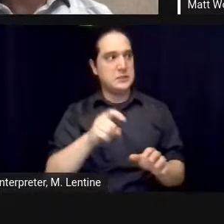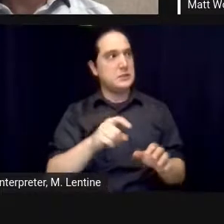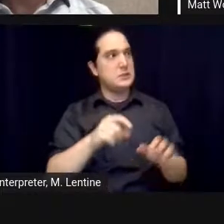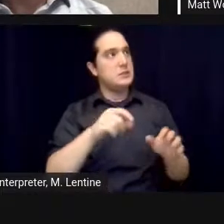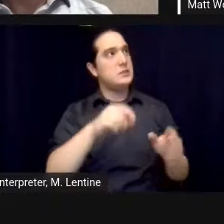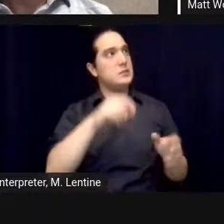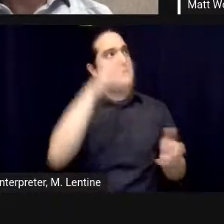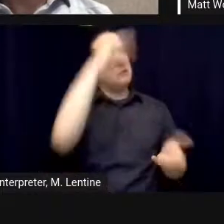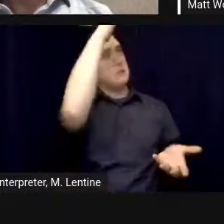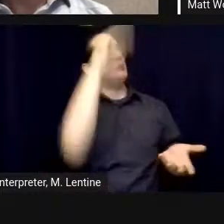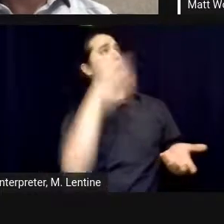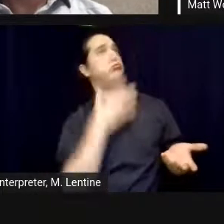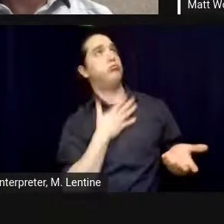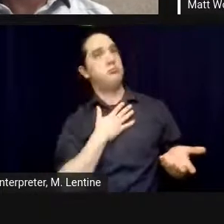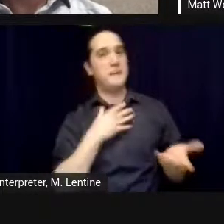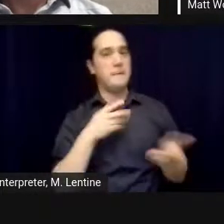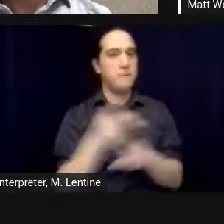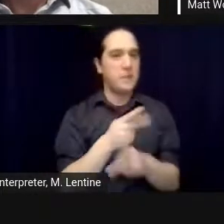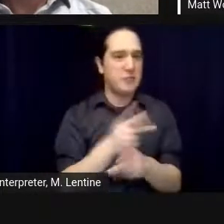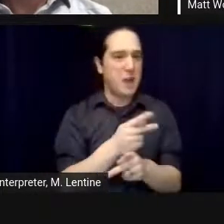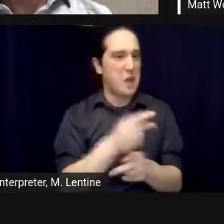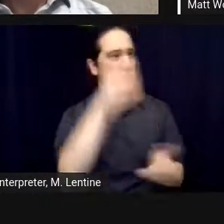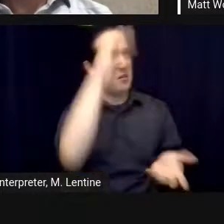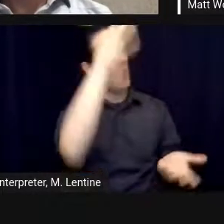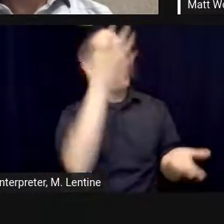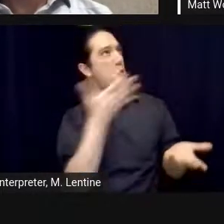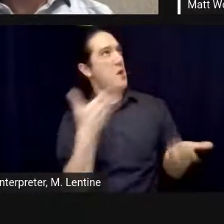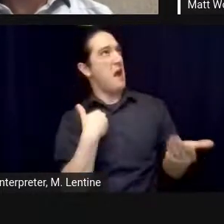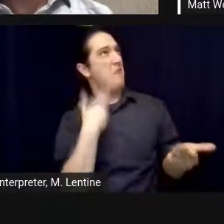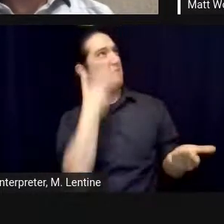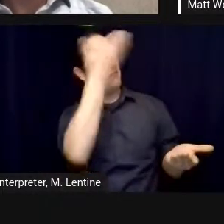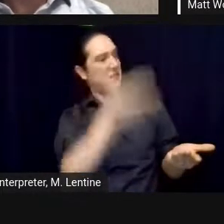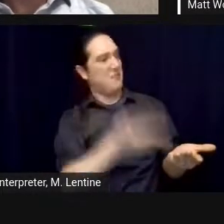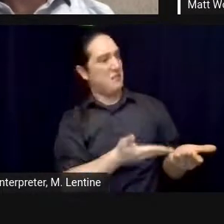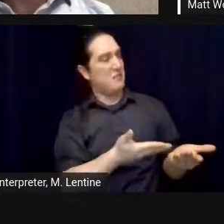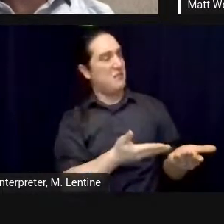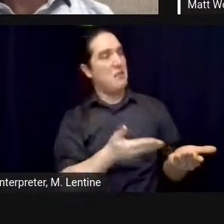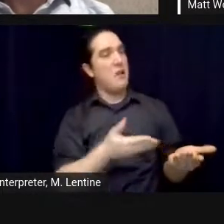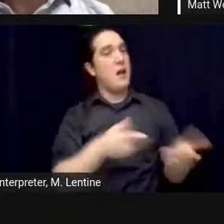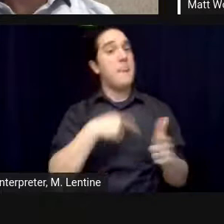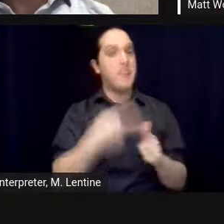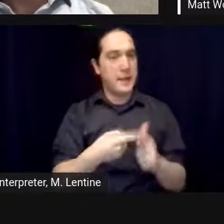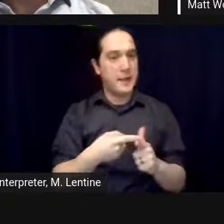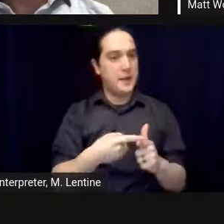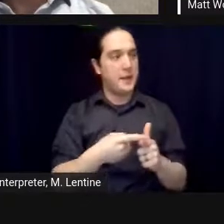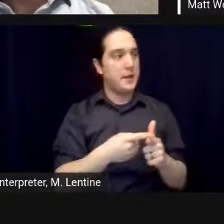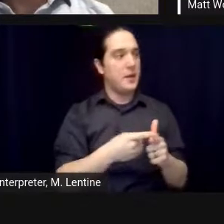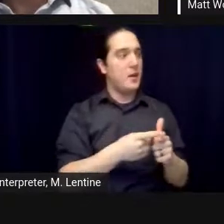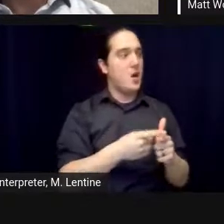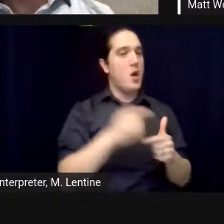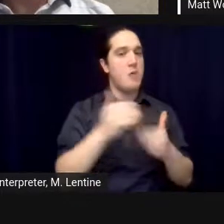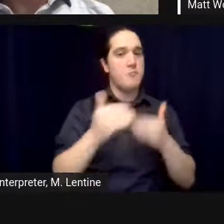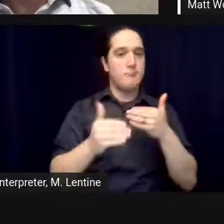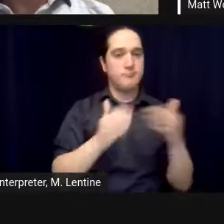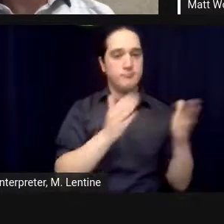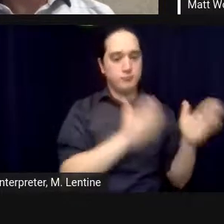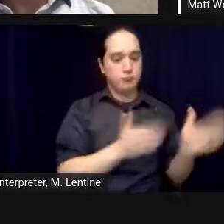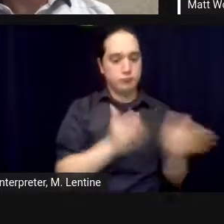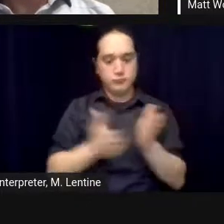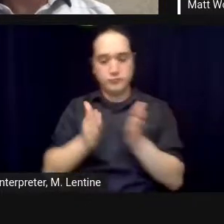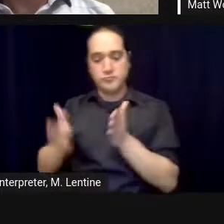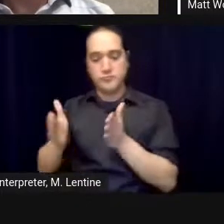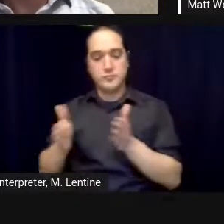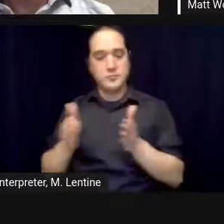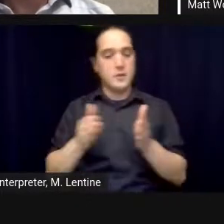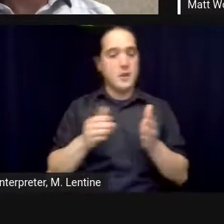understand what there was and what those assets were and how we would be able to view them so that was you know an enormous challenge in in